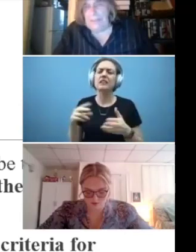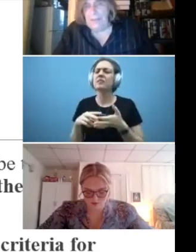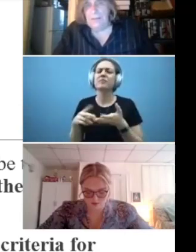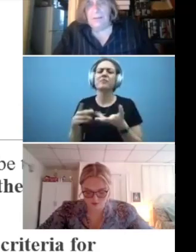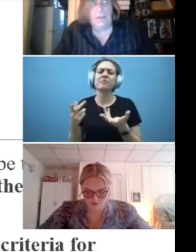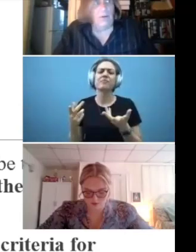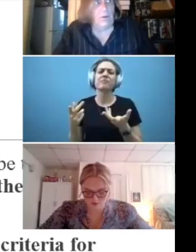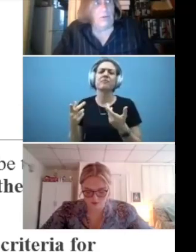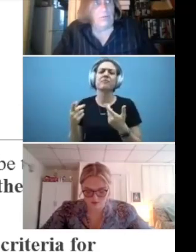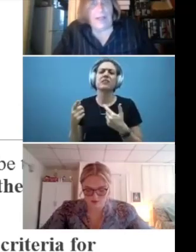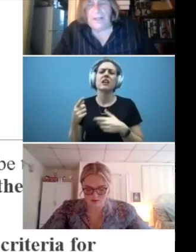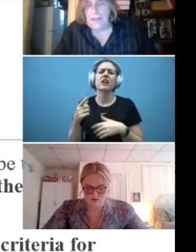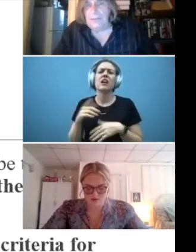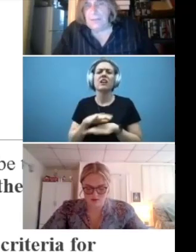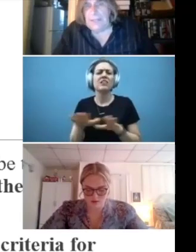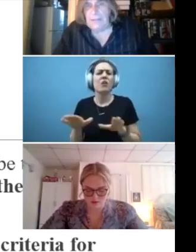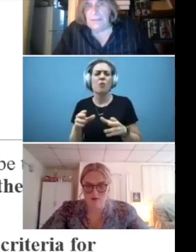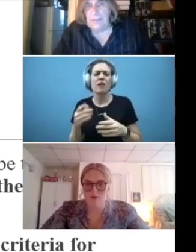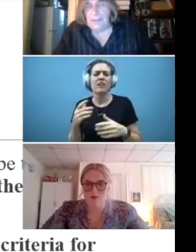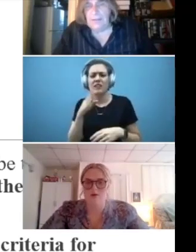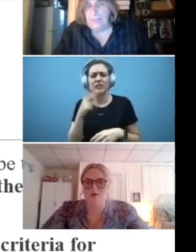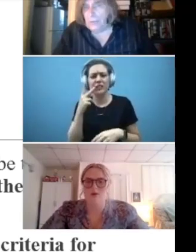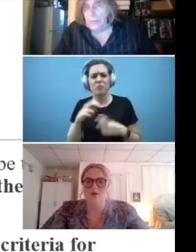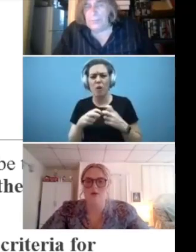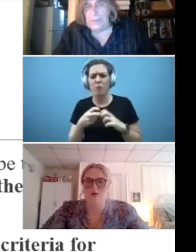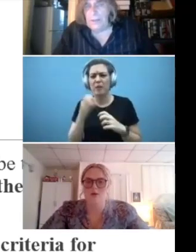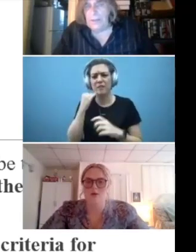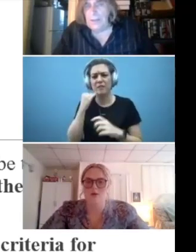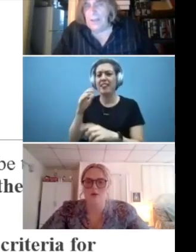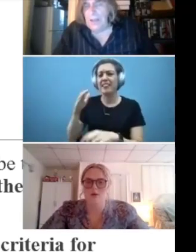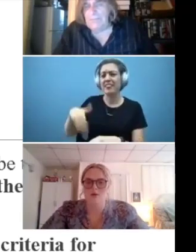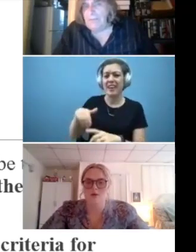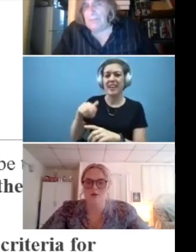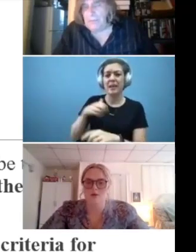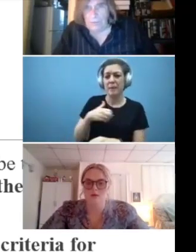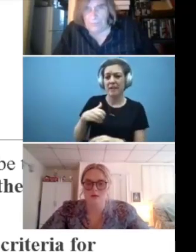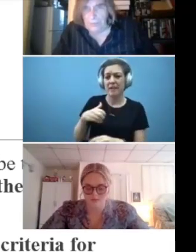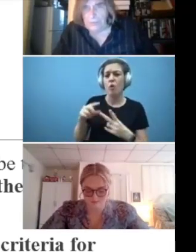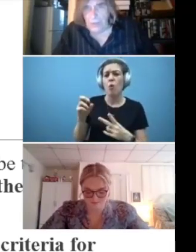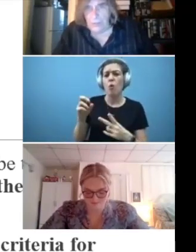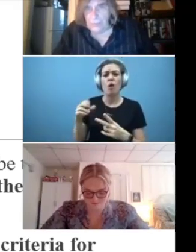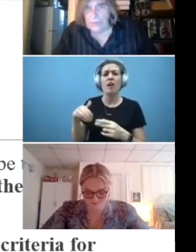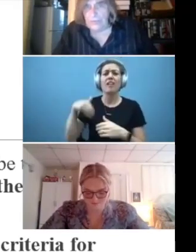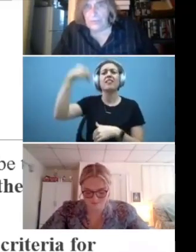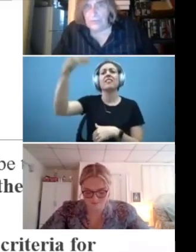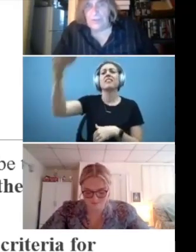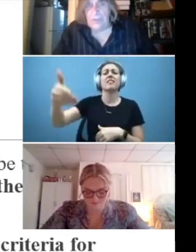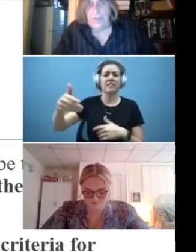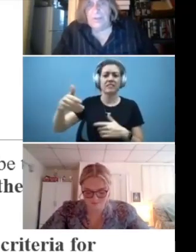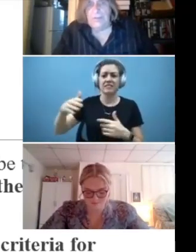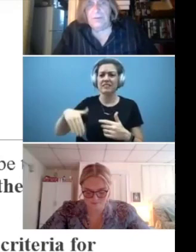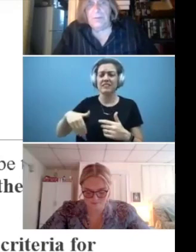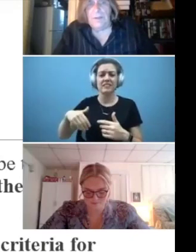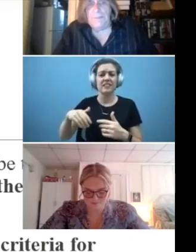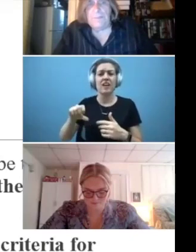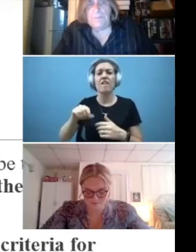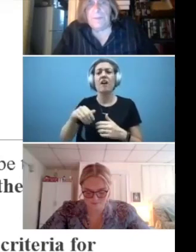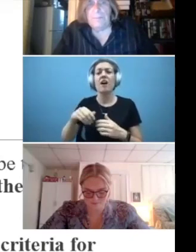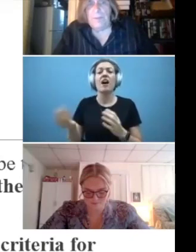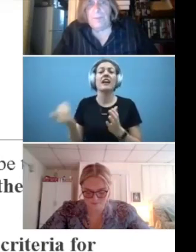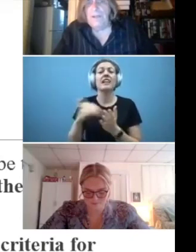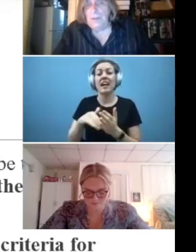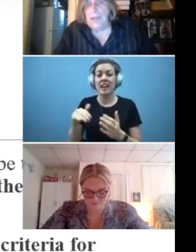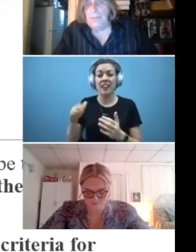late appeal or a filing of a late, uh, further appeal. I've never been refused on those issues. So, um,